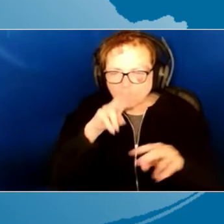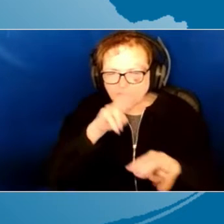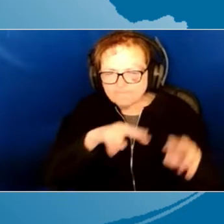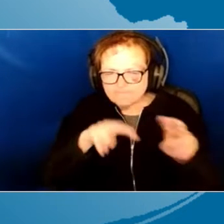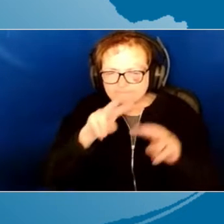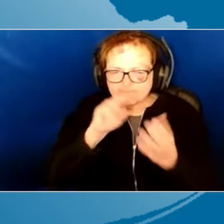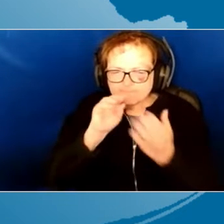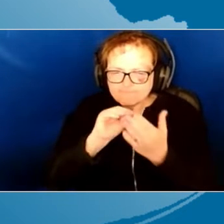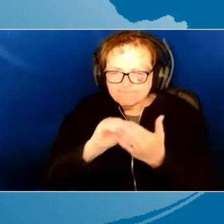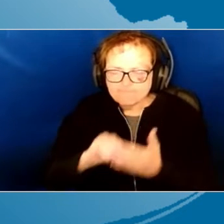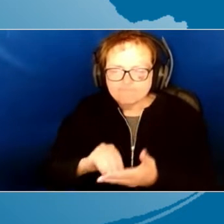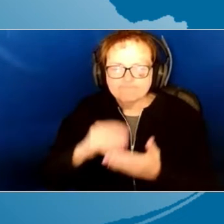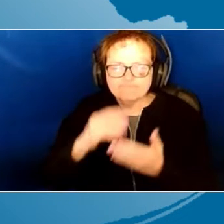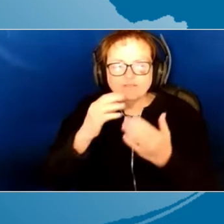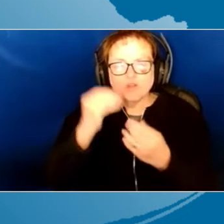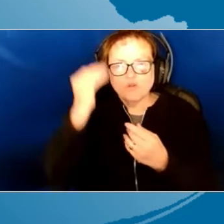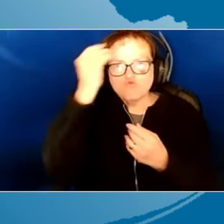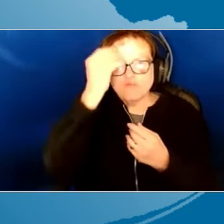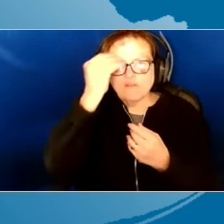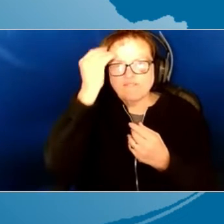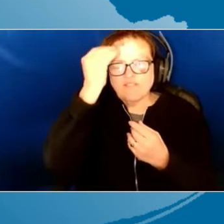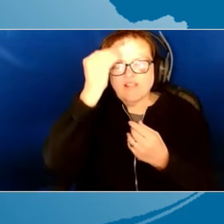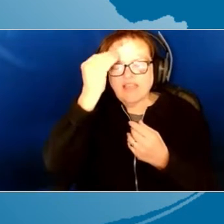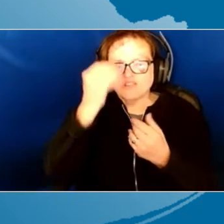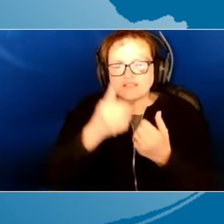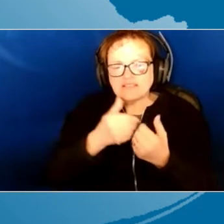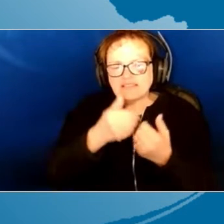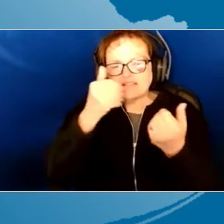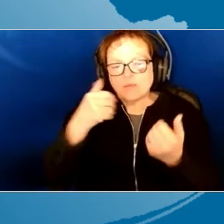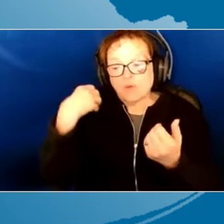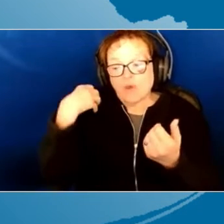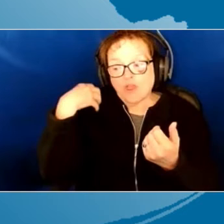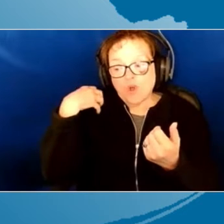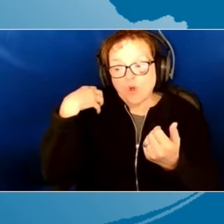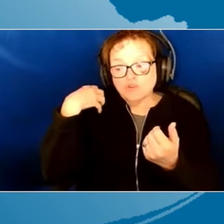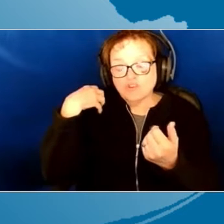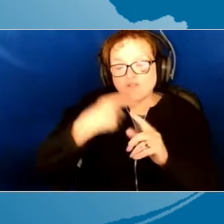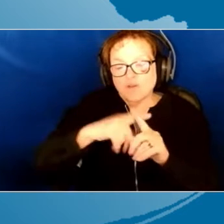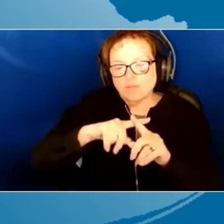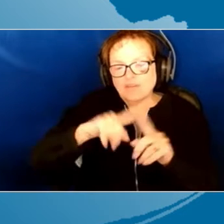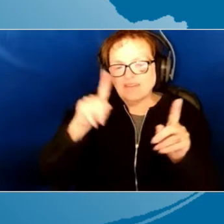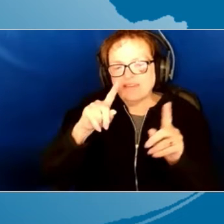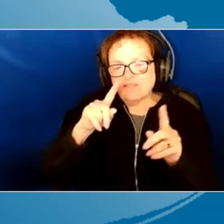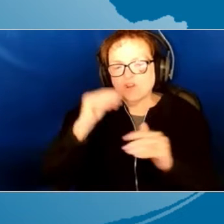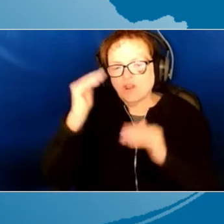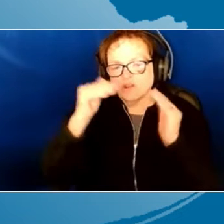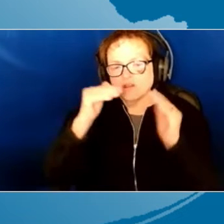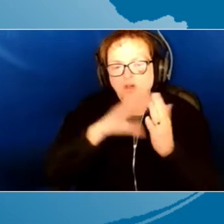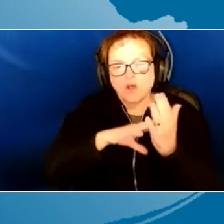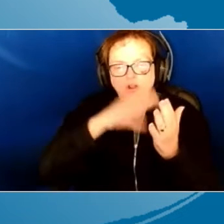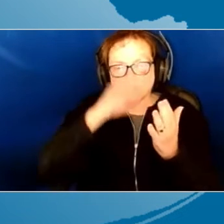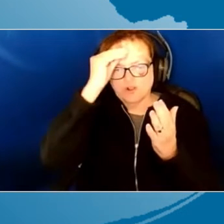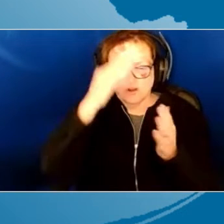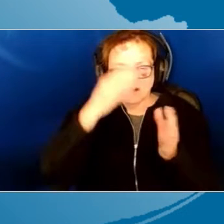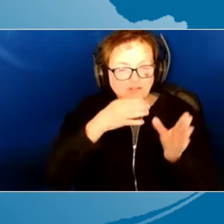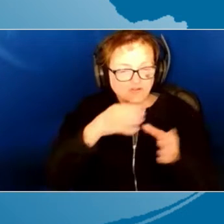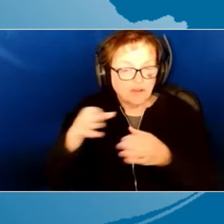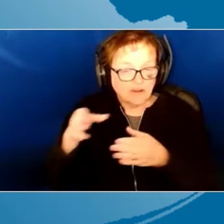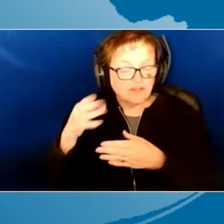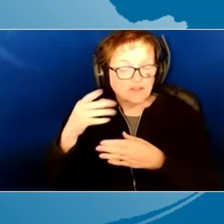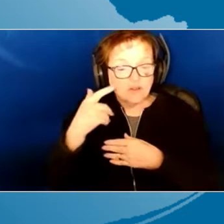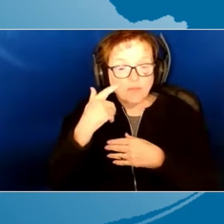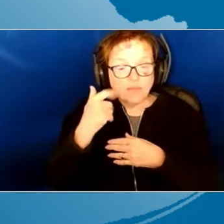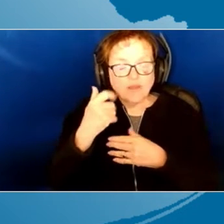Reflection is what sets coaching apart from other types of adult learning strategies, because we want to